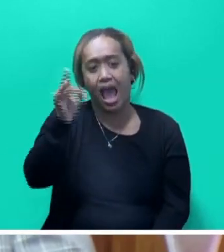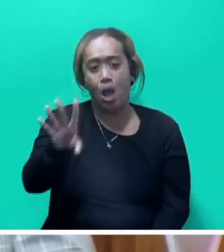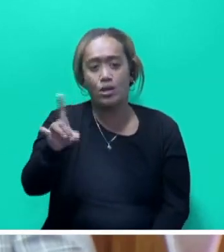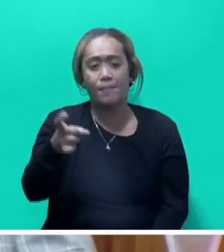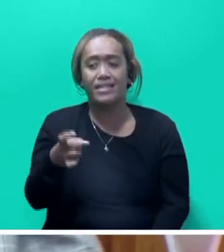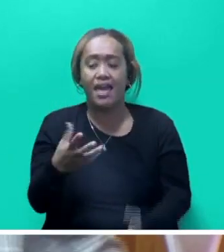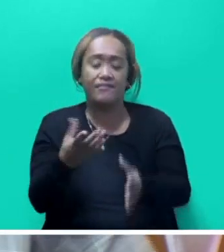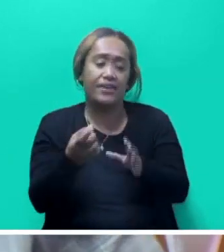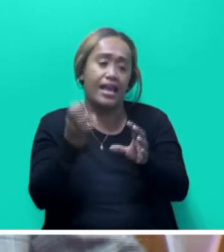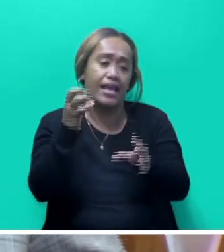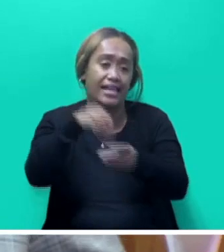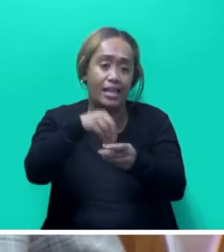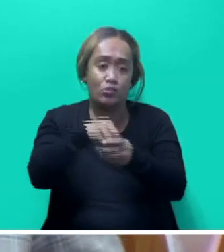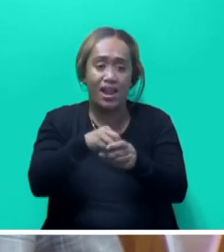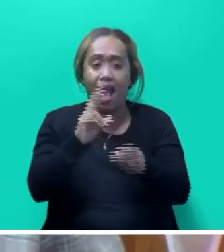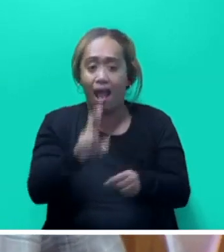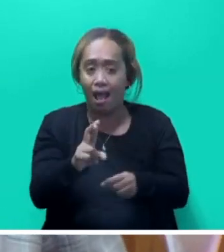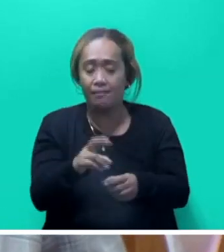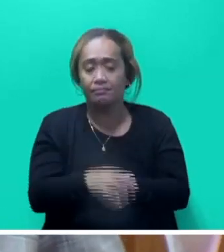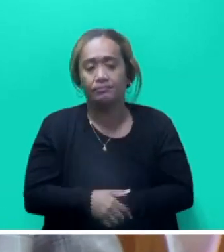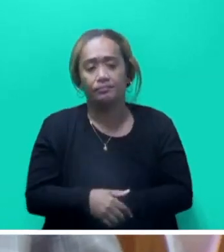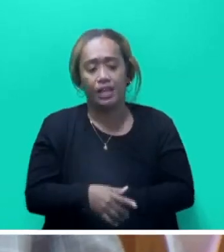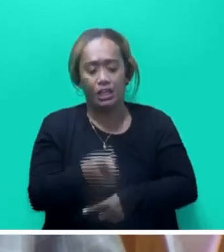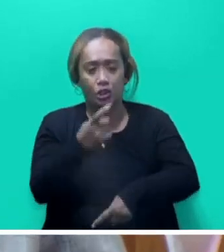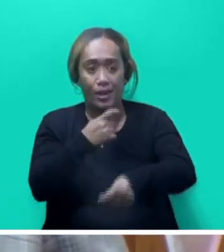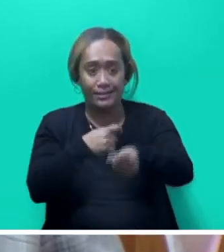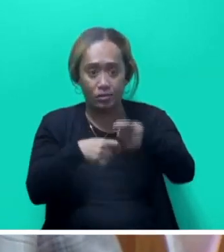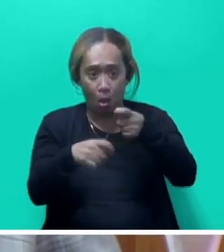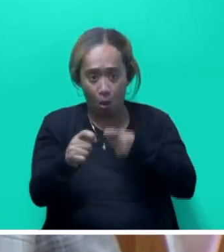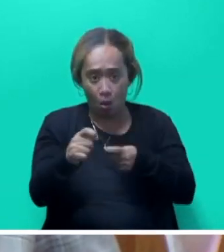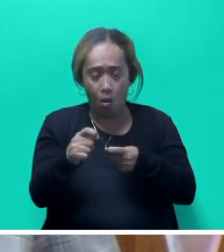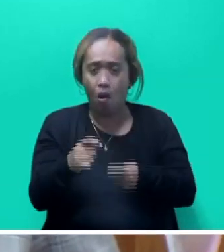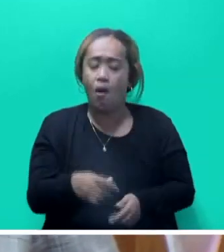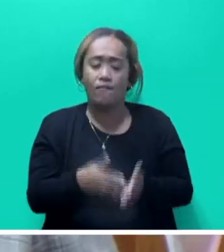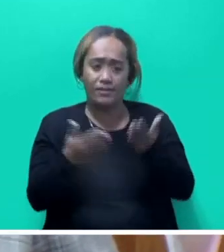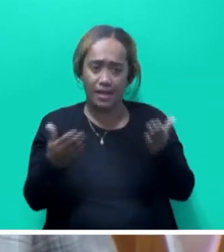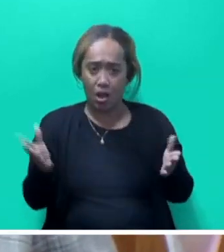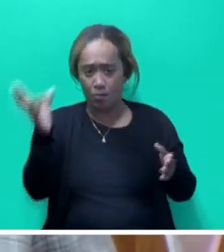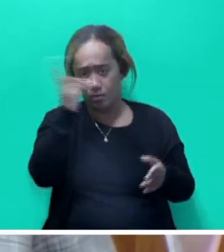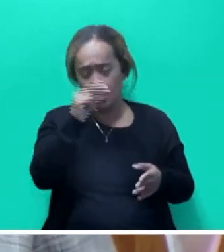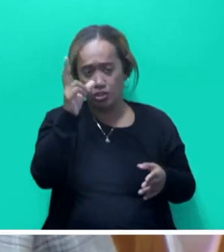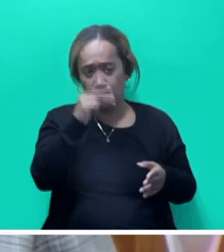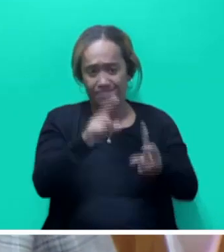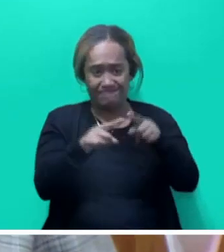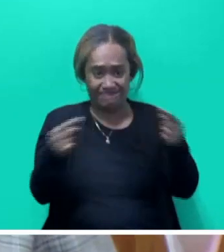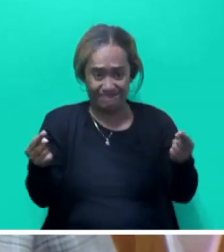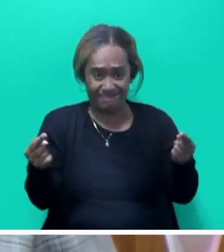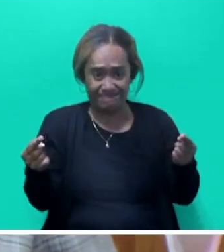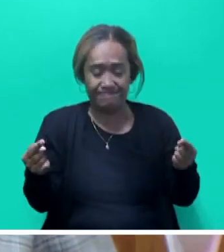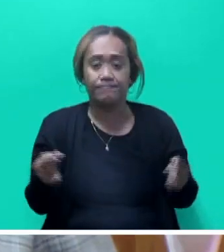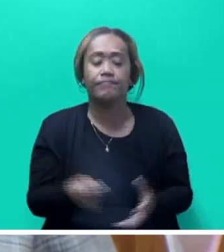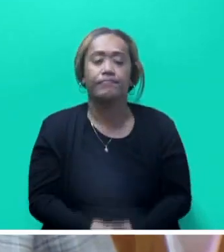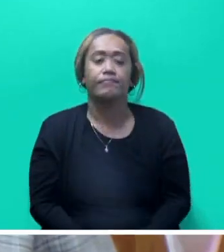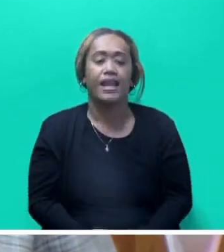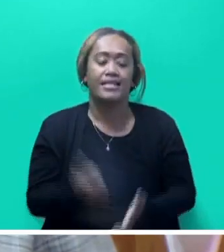engagement are Take stock of current and potential tourism products, supporting infrastructure